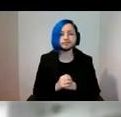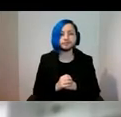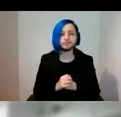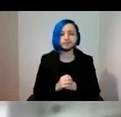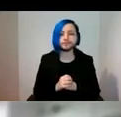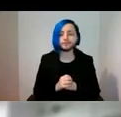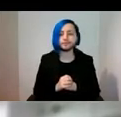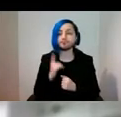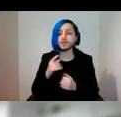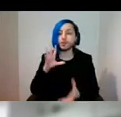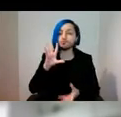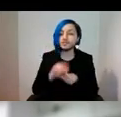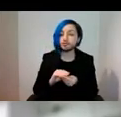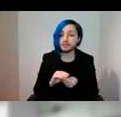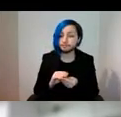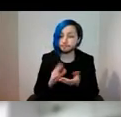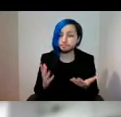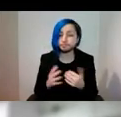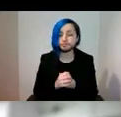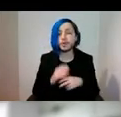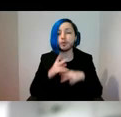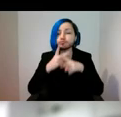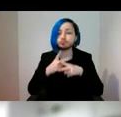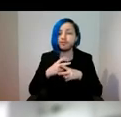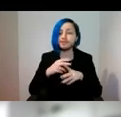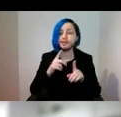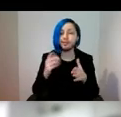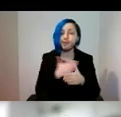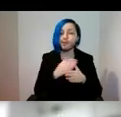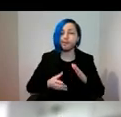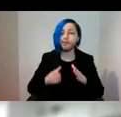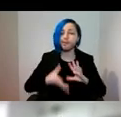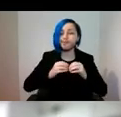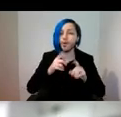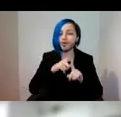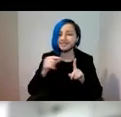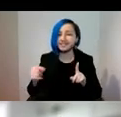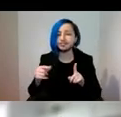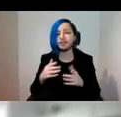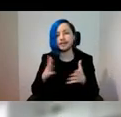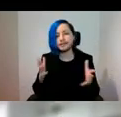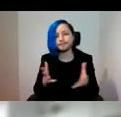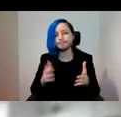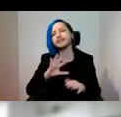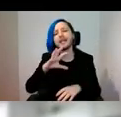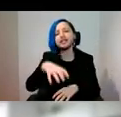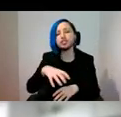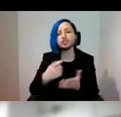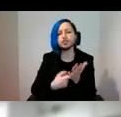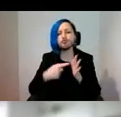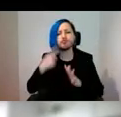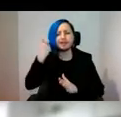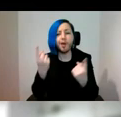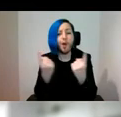In summary, caring for the born digital is pushing museums and other institutions to reconsider the object and the active